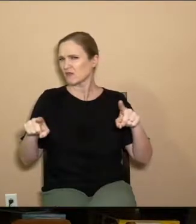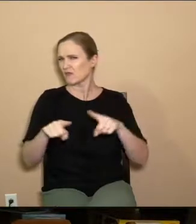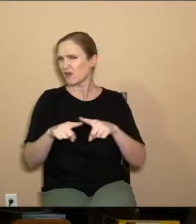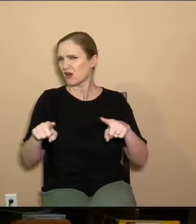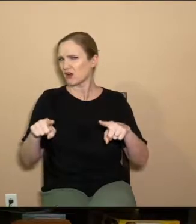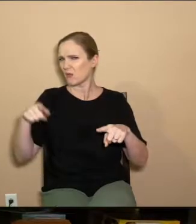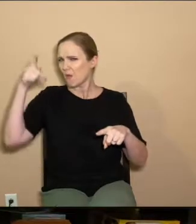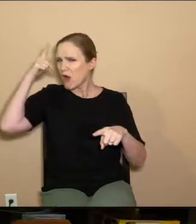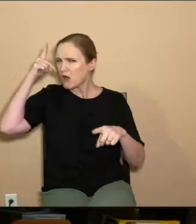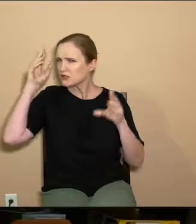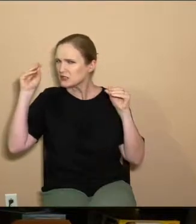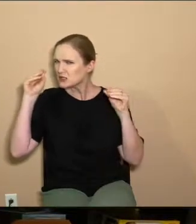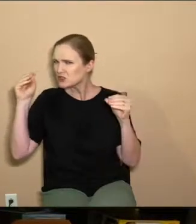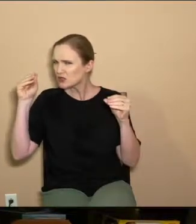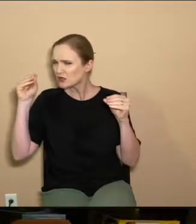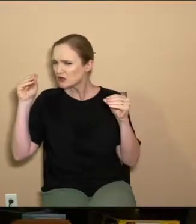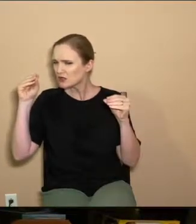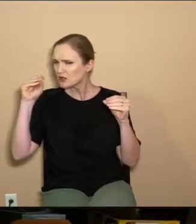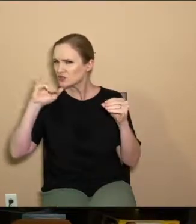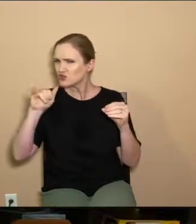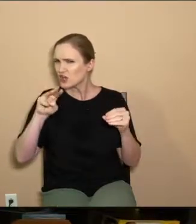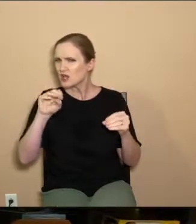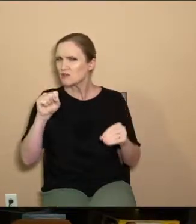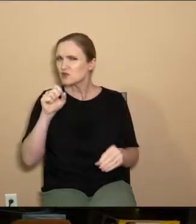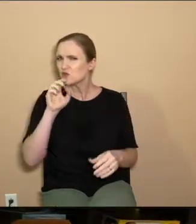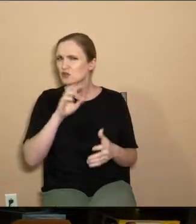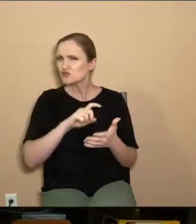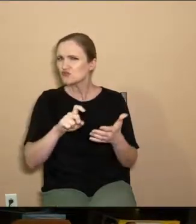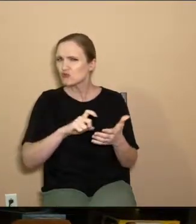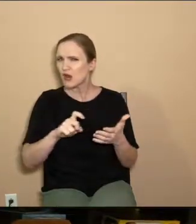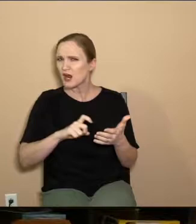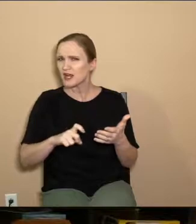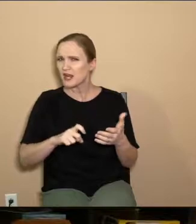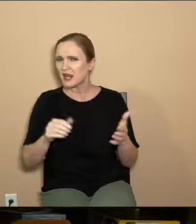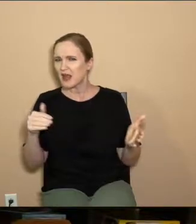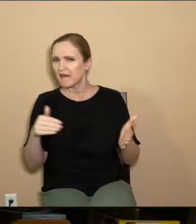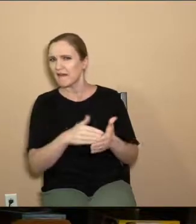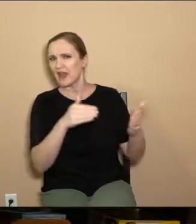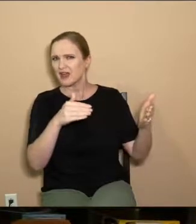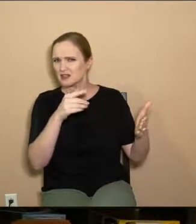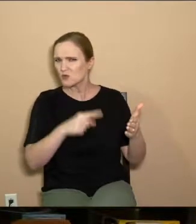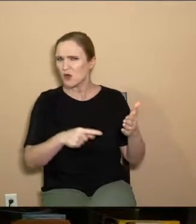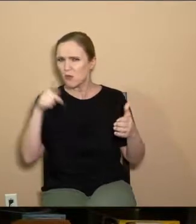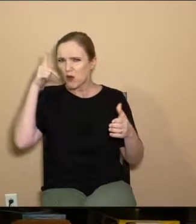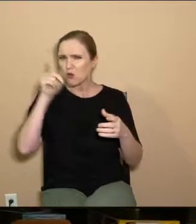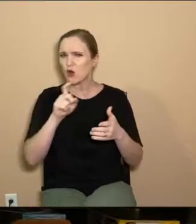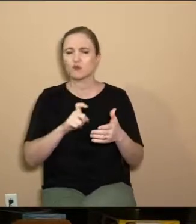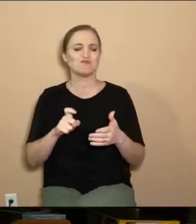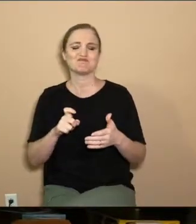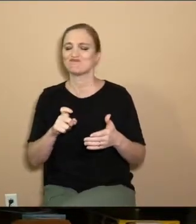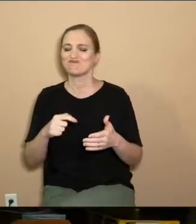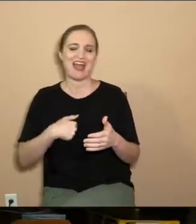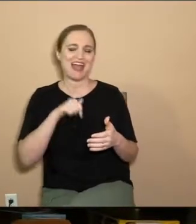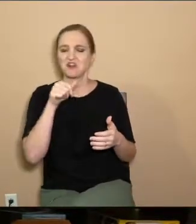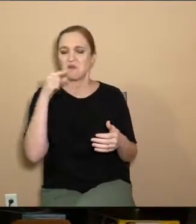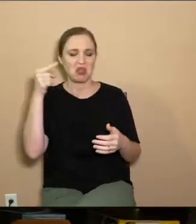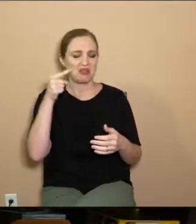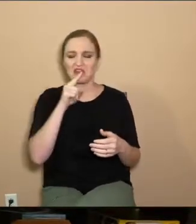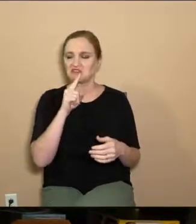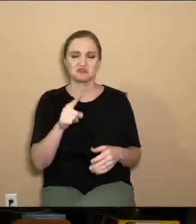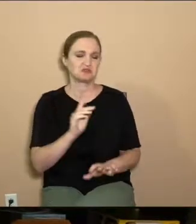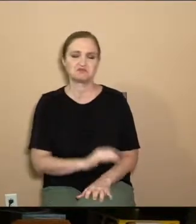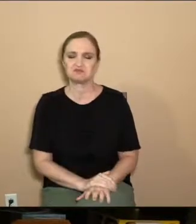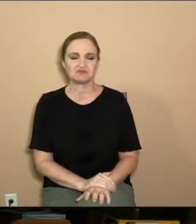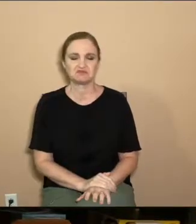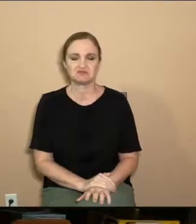Paul is teaching? You know, was James writing to refute what Paul had written? And honestly, I don't believe that's the